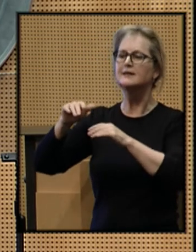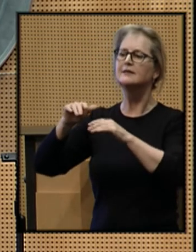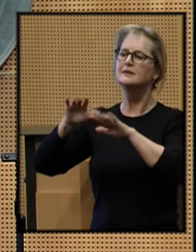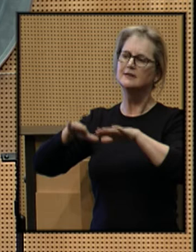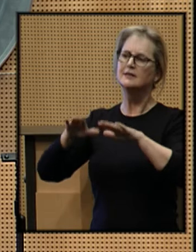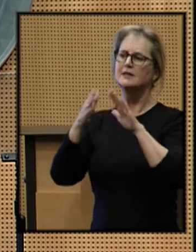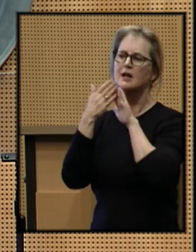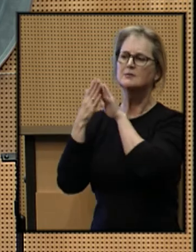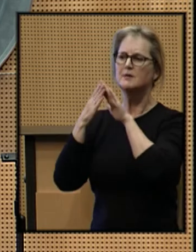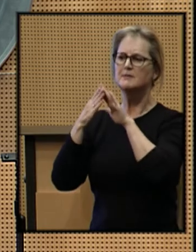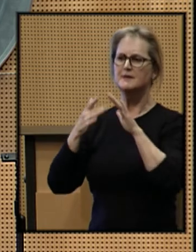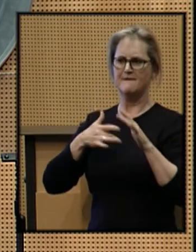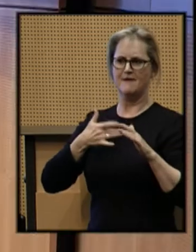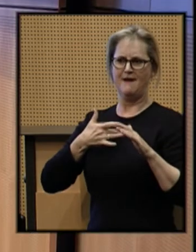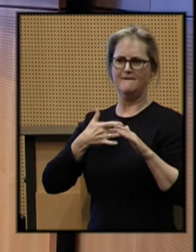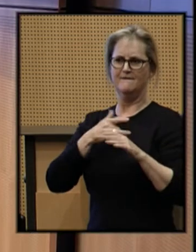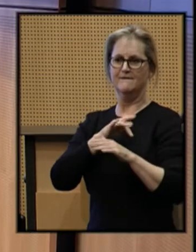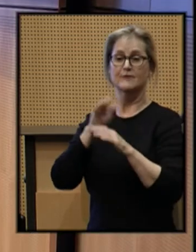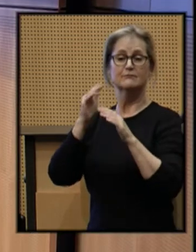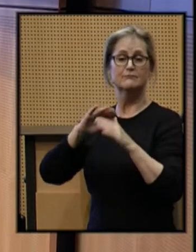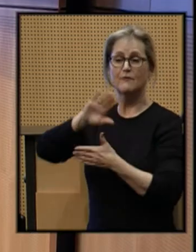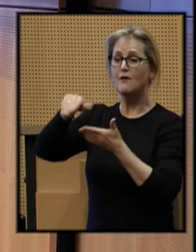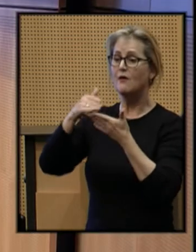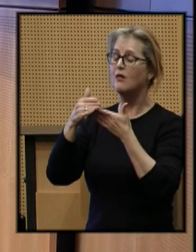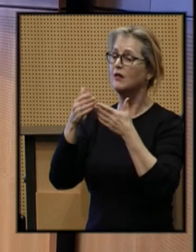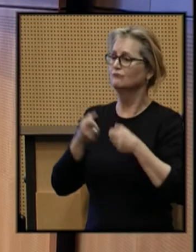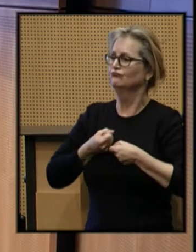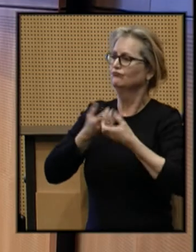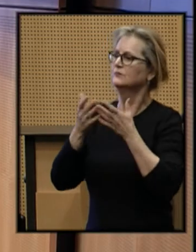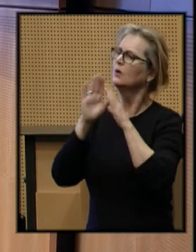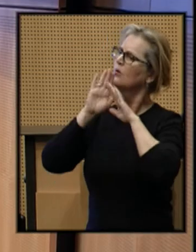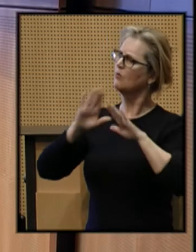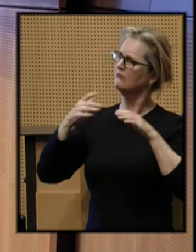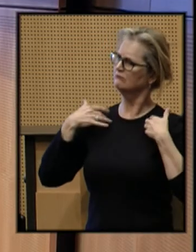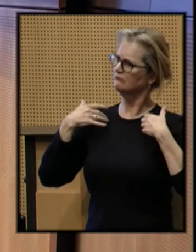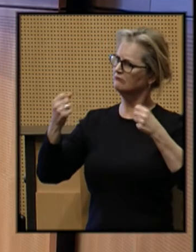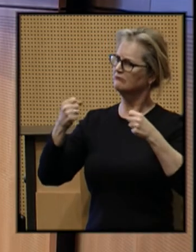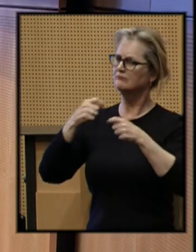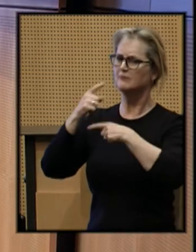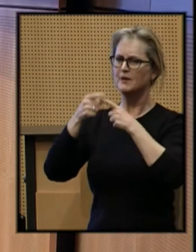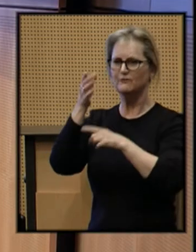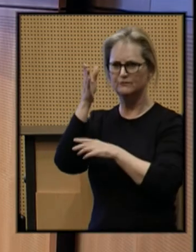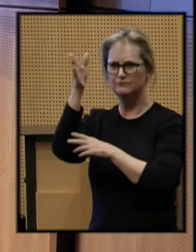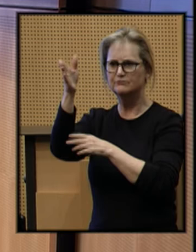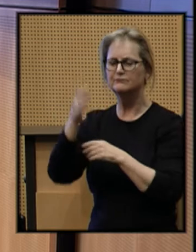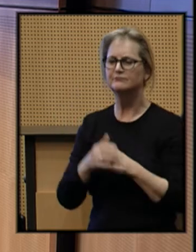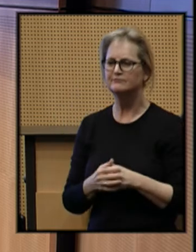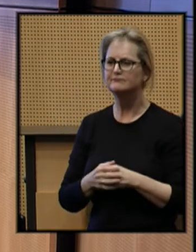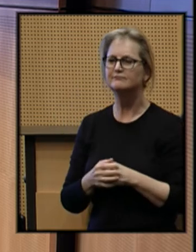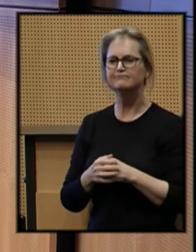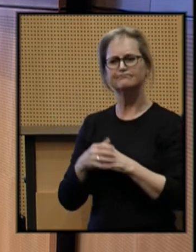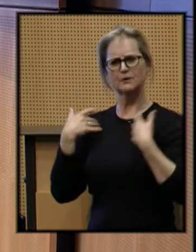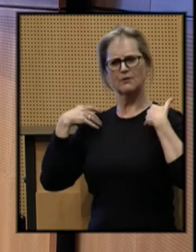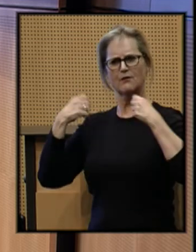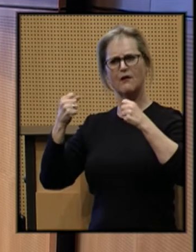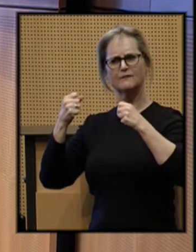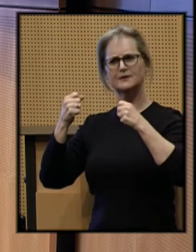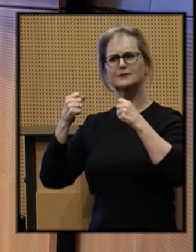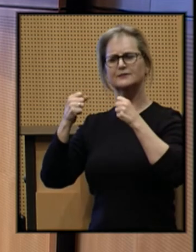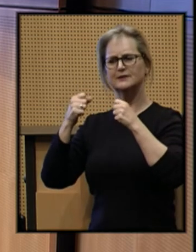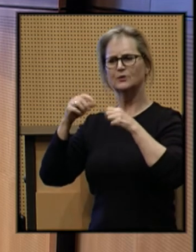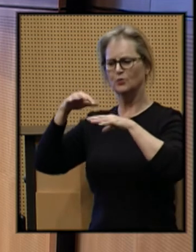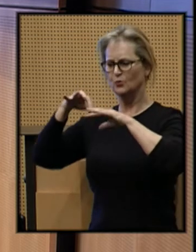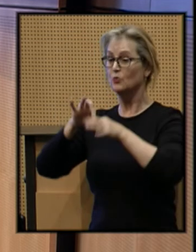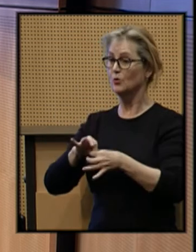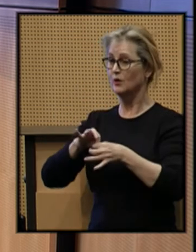cosmopolitan vibe. Above all, it exudes a quiet confidence about the future, a confidence rooted in